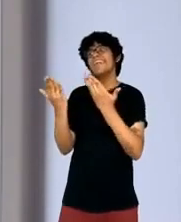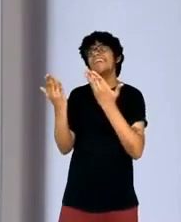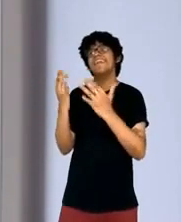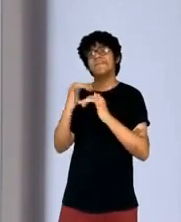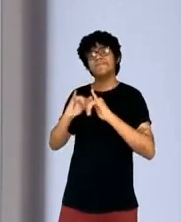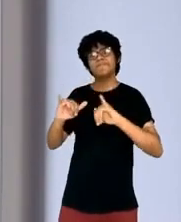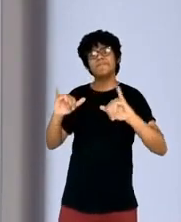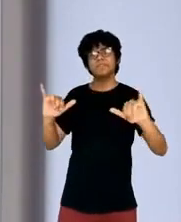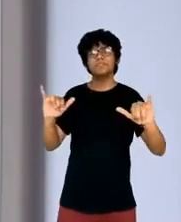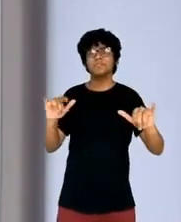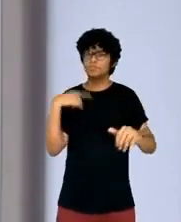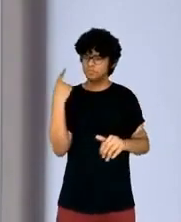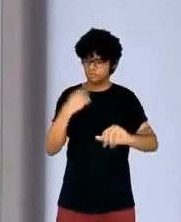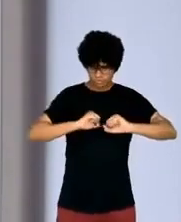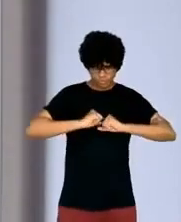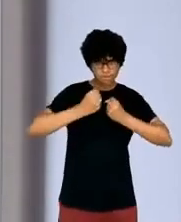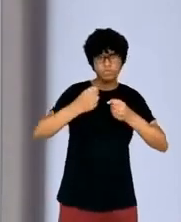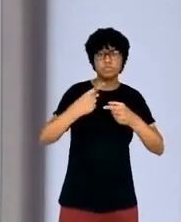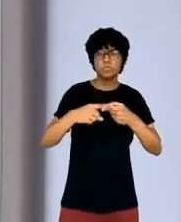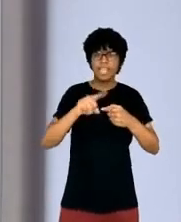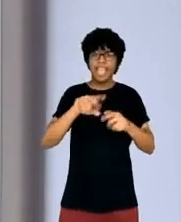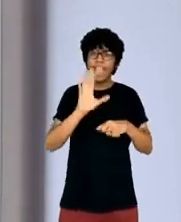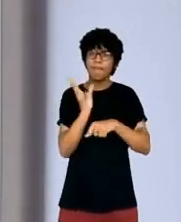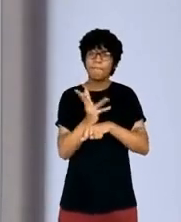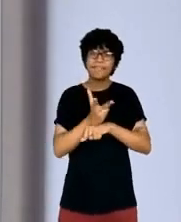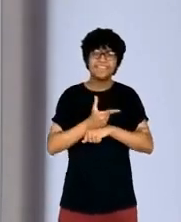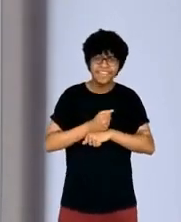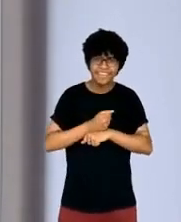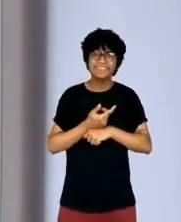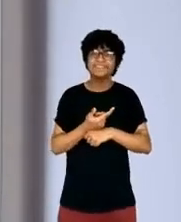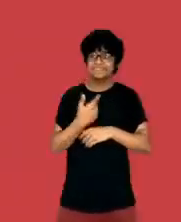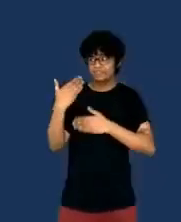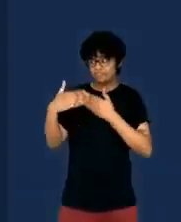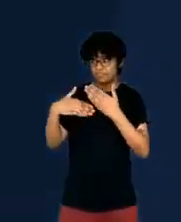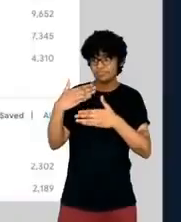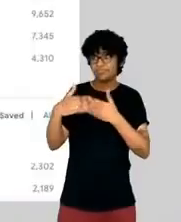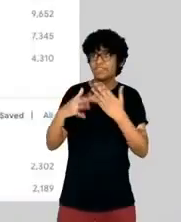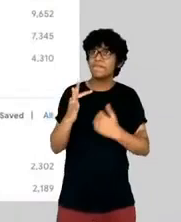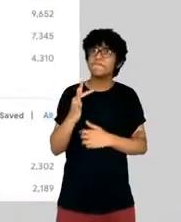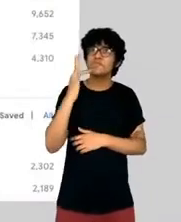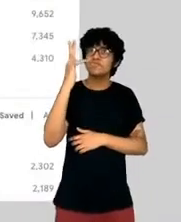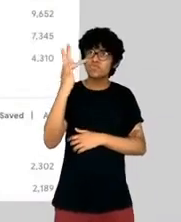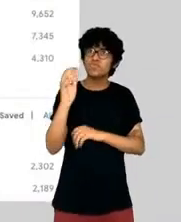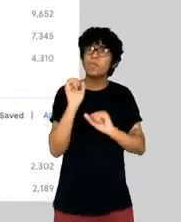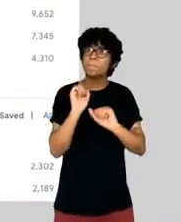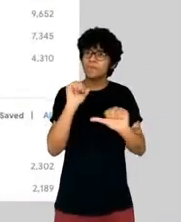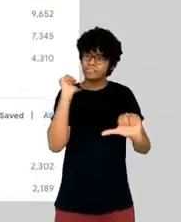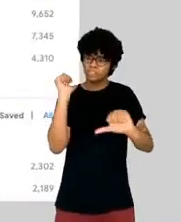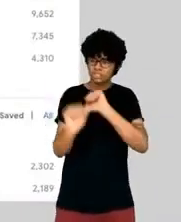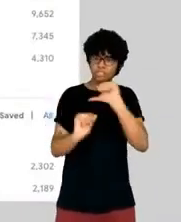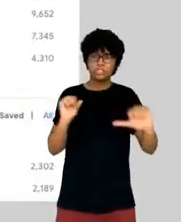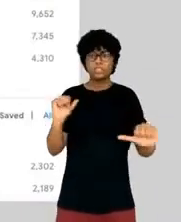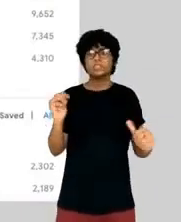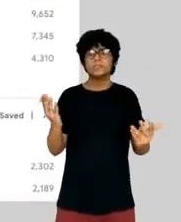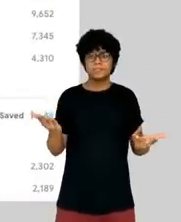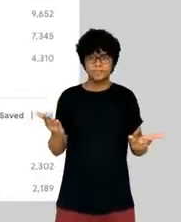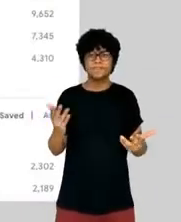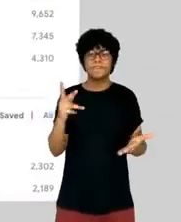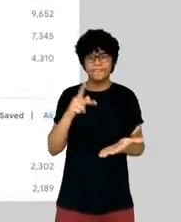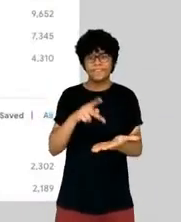can unlock a really transformative future. And that is to say, if we can all work together to build an